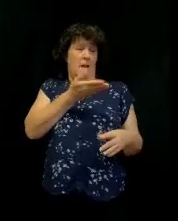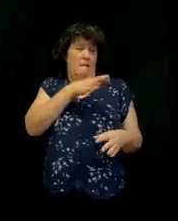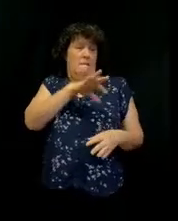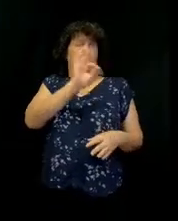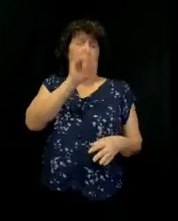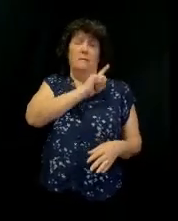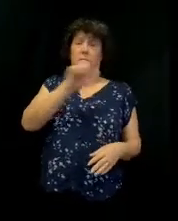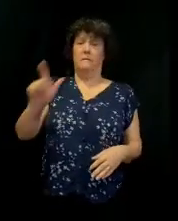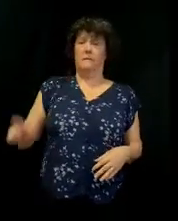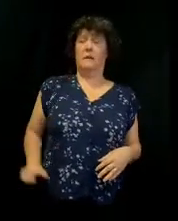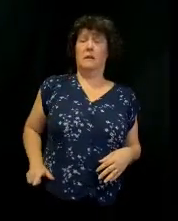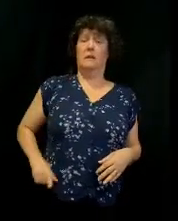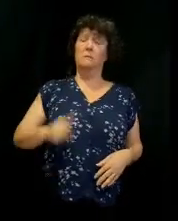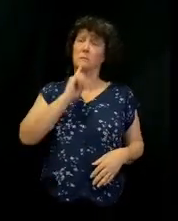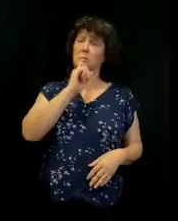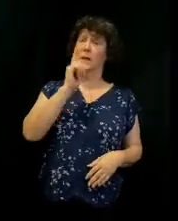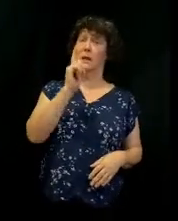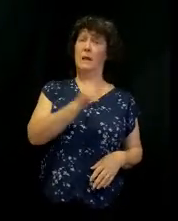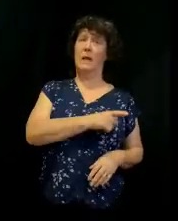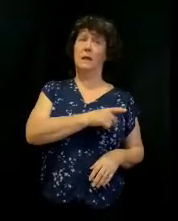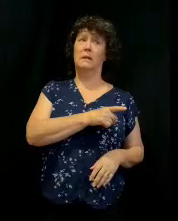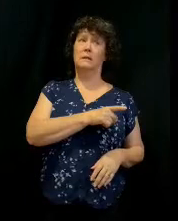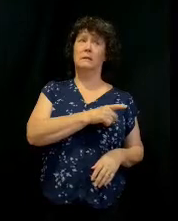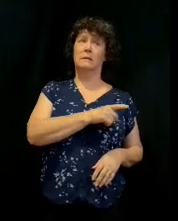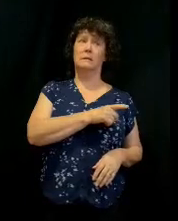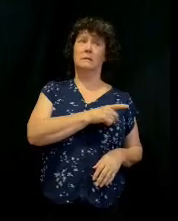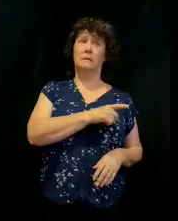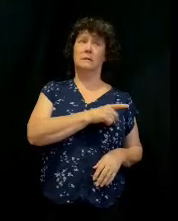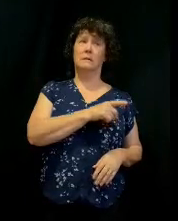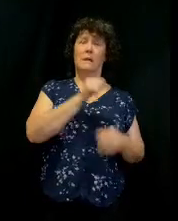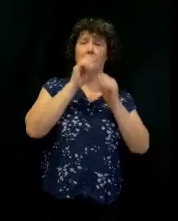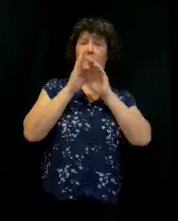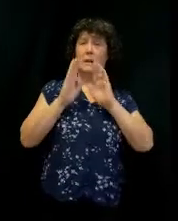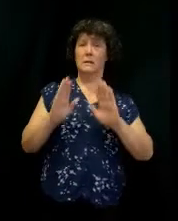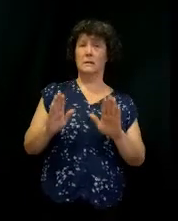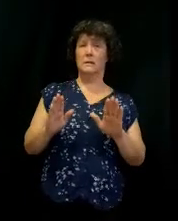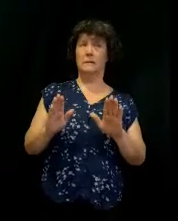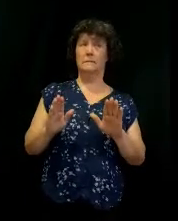the Lord commands the blessing.